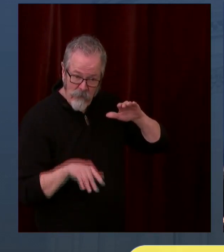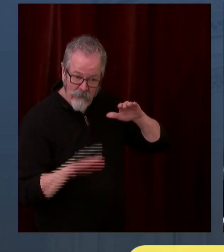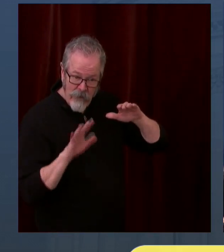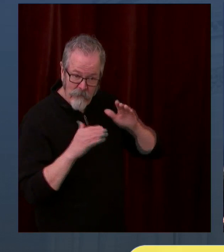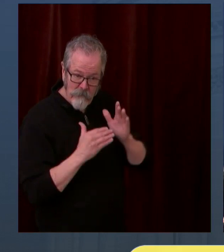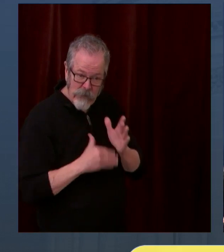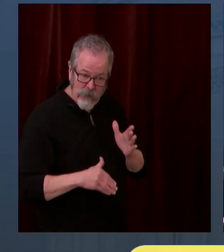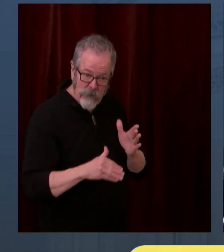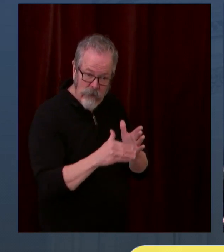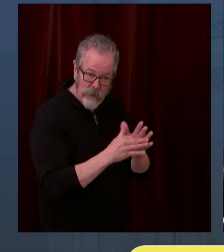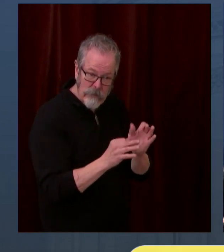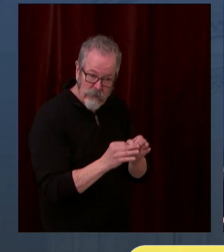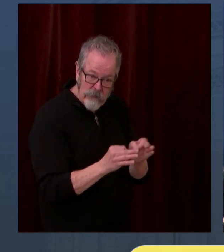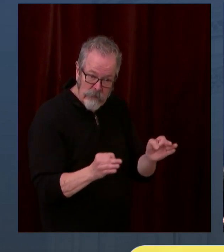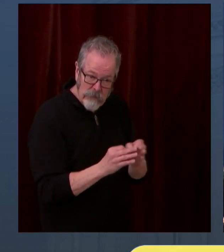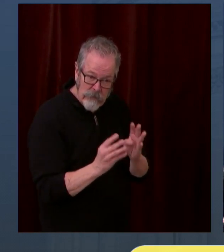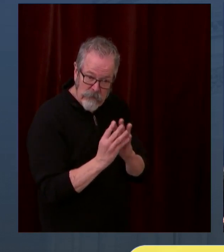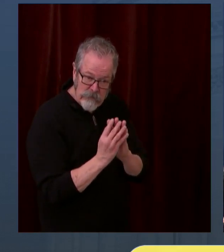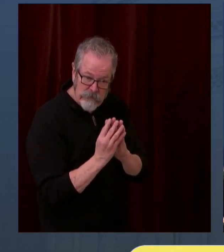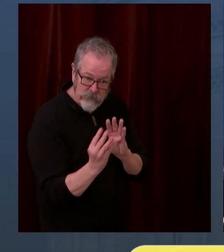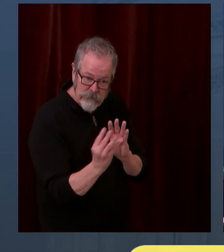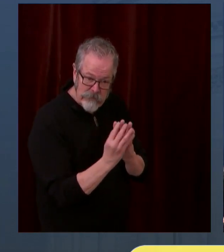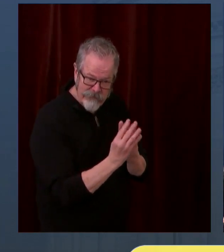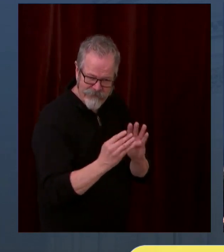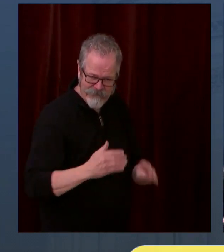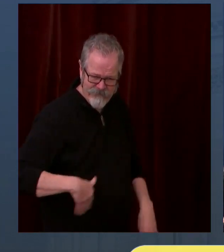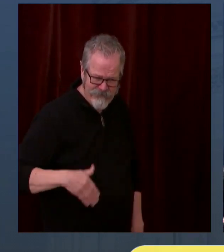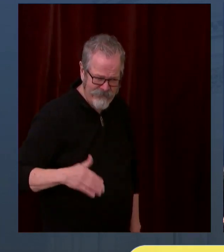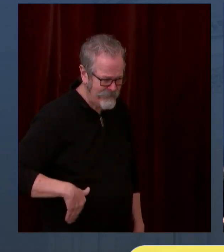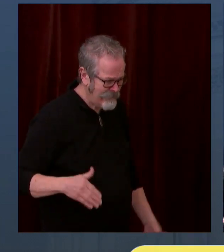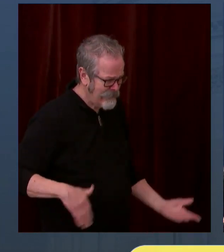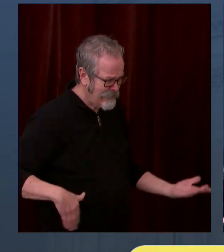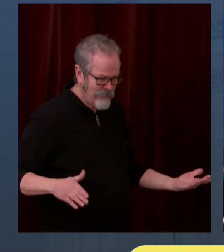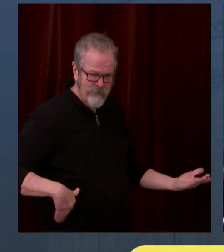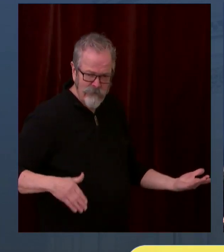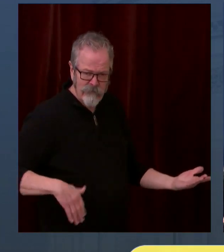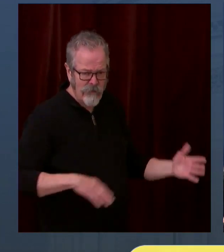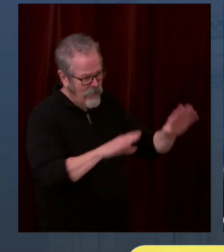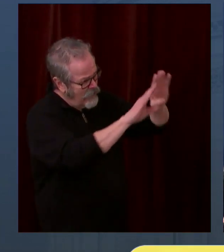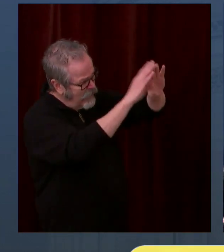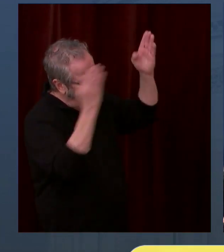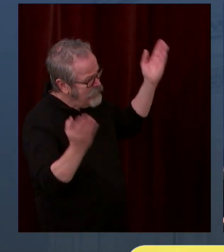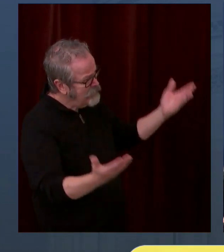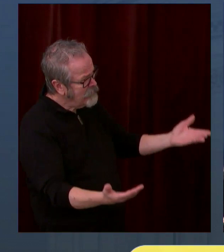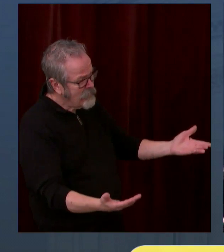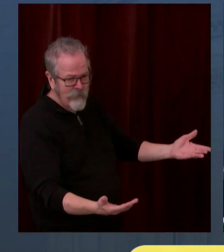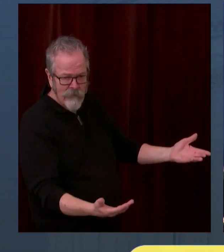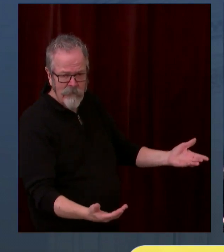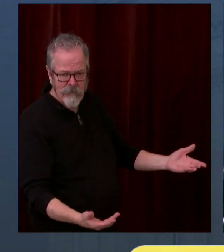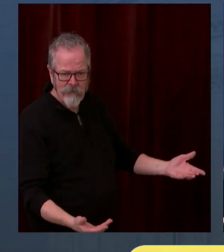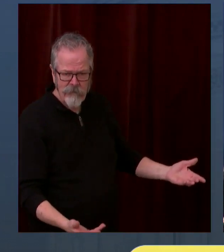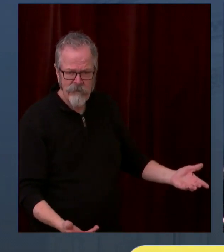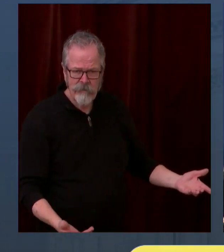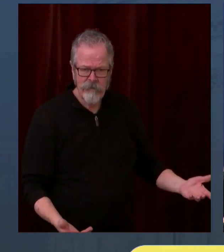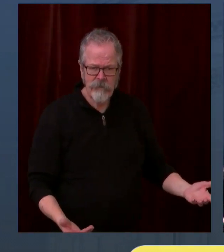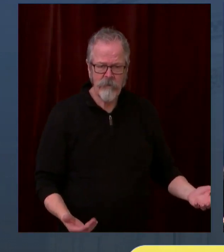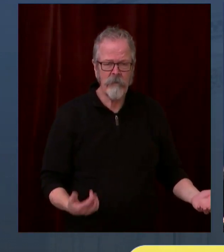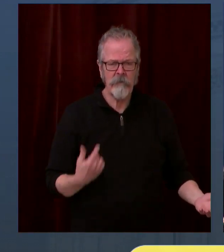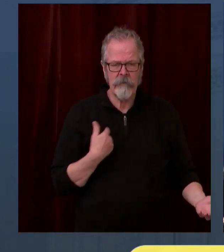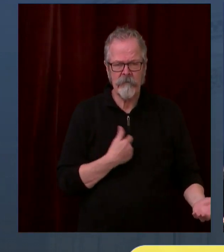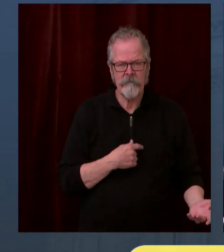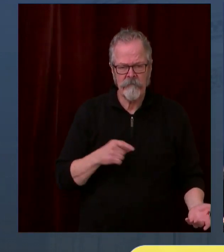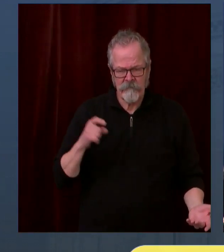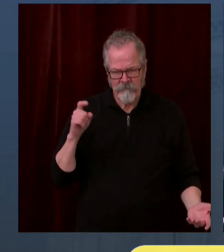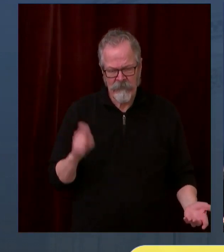find out a way to deliver this these vaccines as much as humanly possible. It is unfortunately